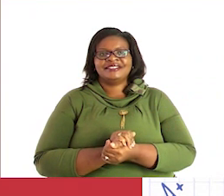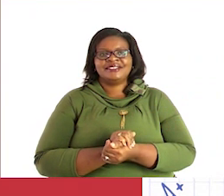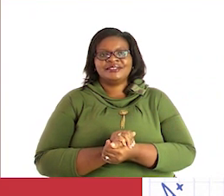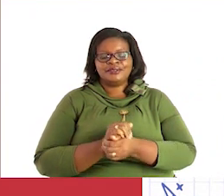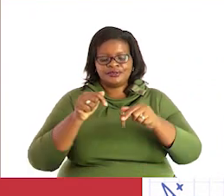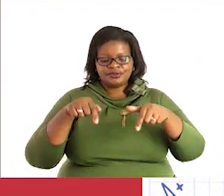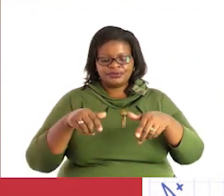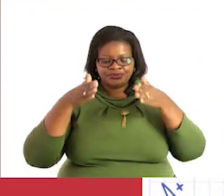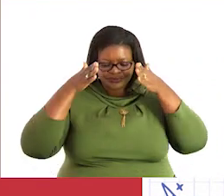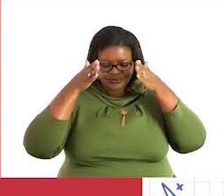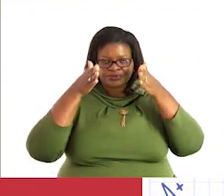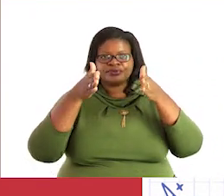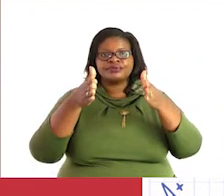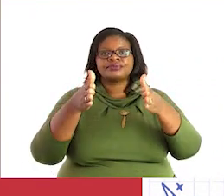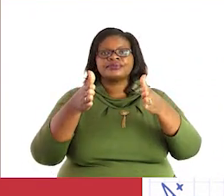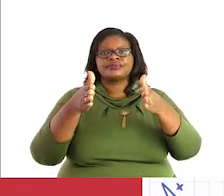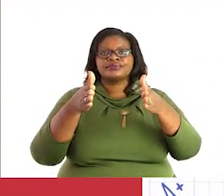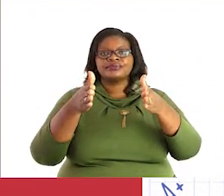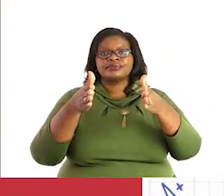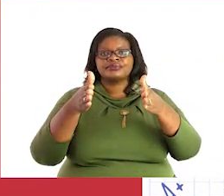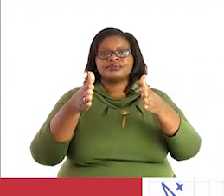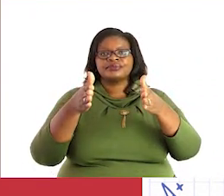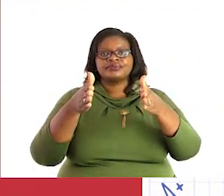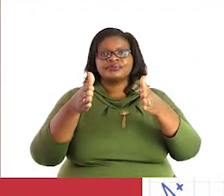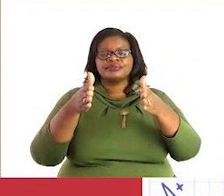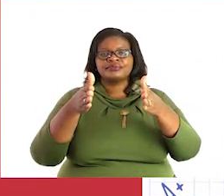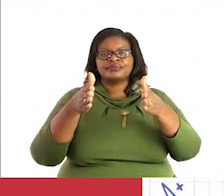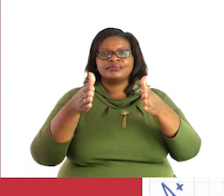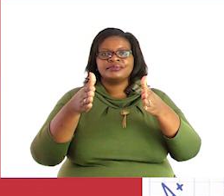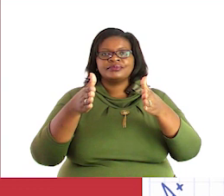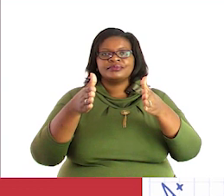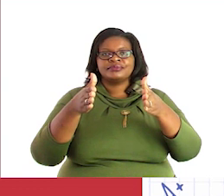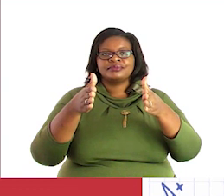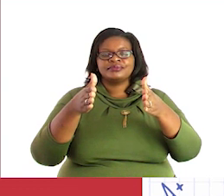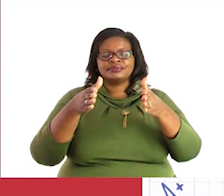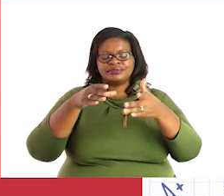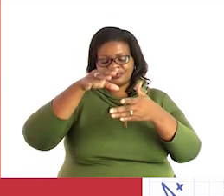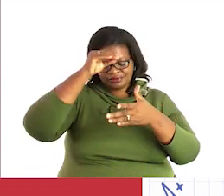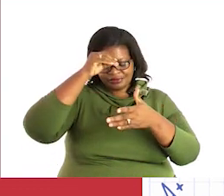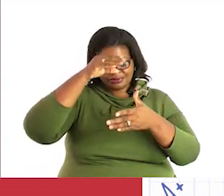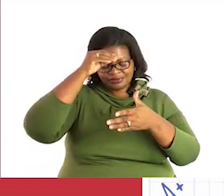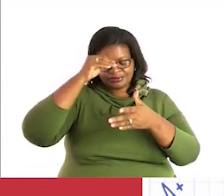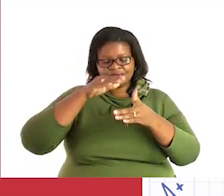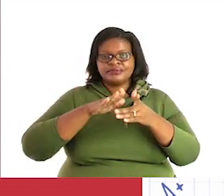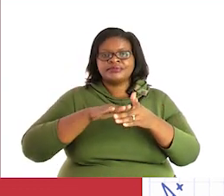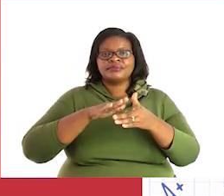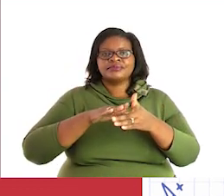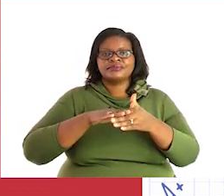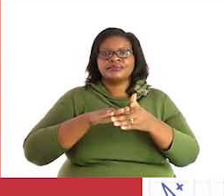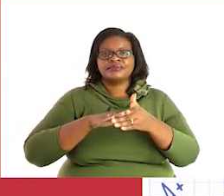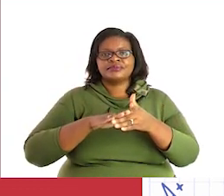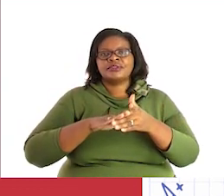Today, we are focusing on lesson three, ordering and